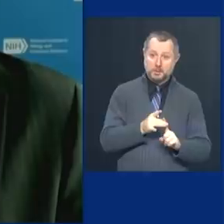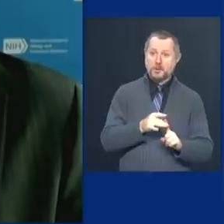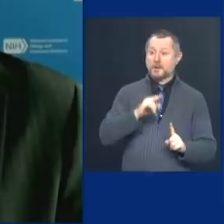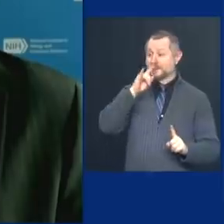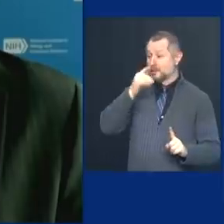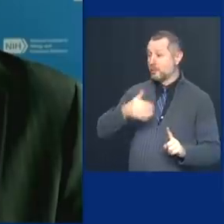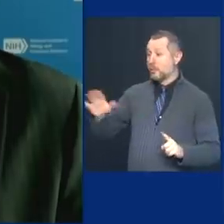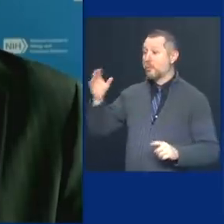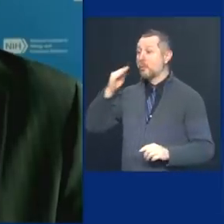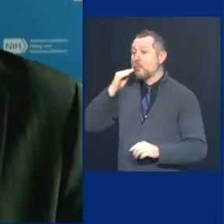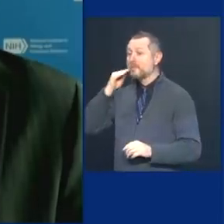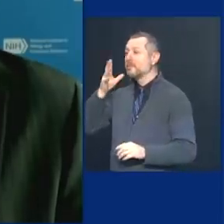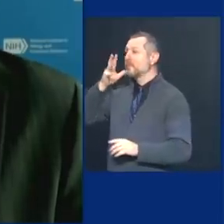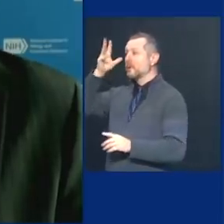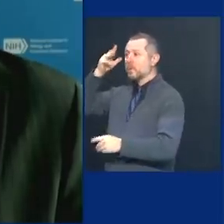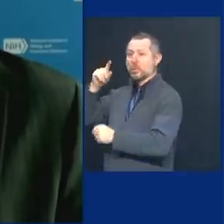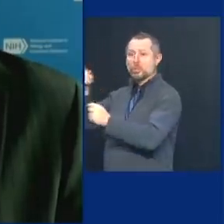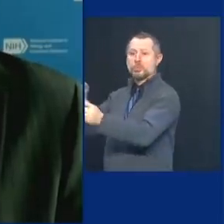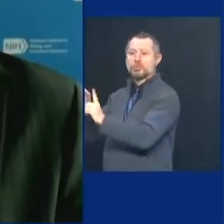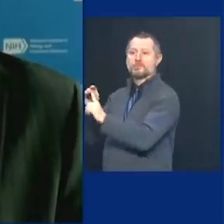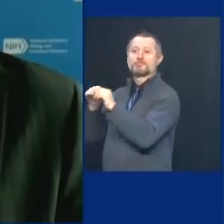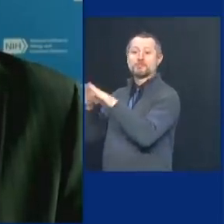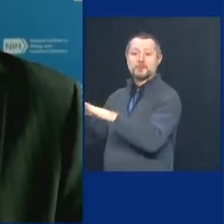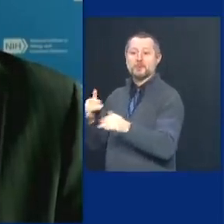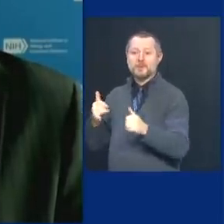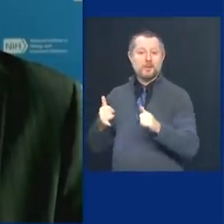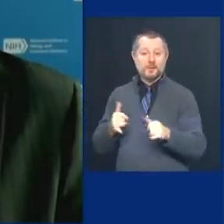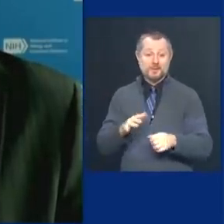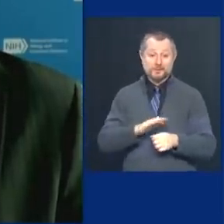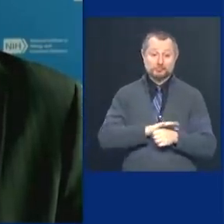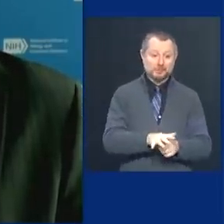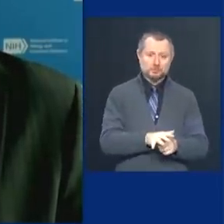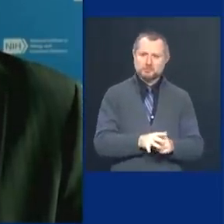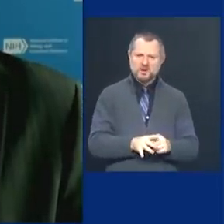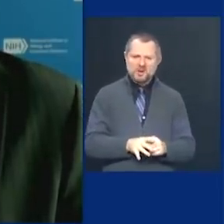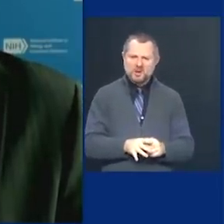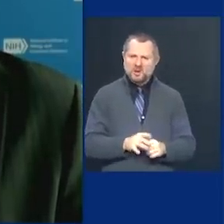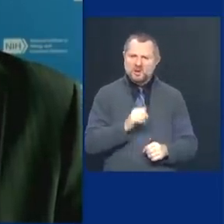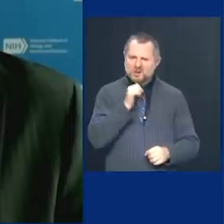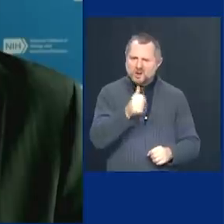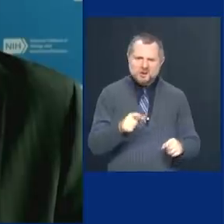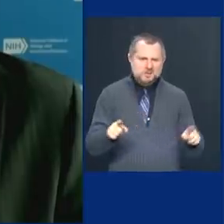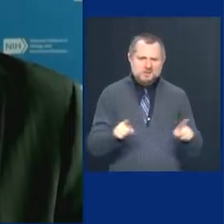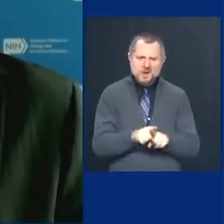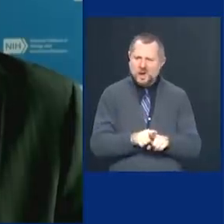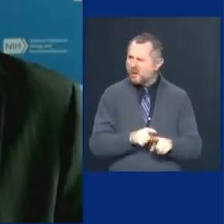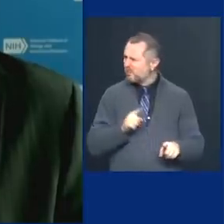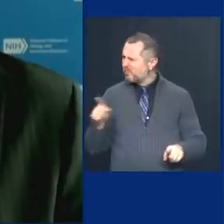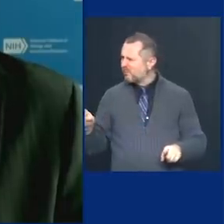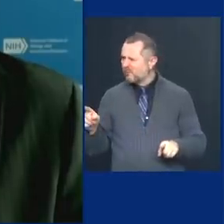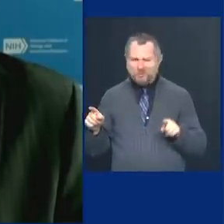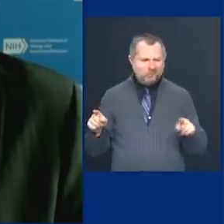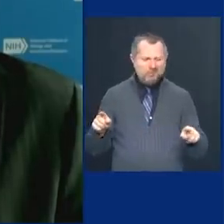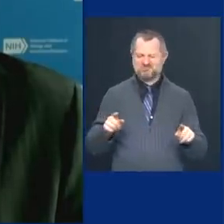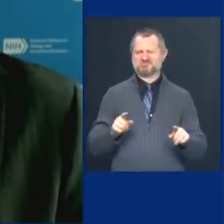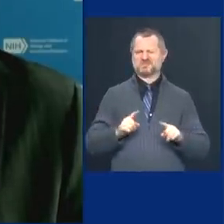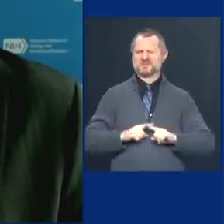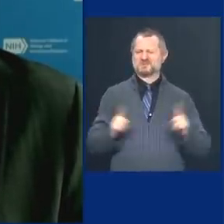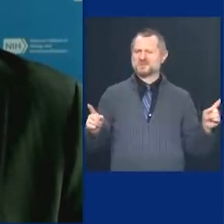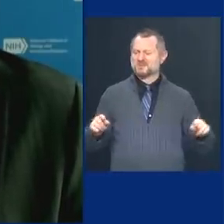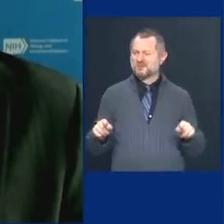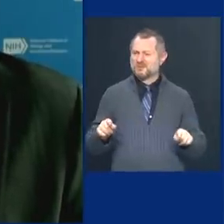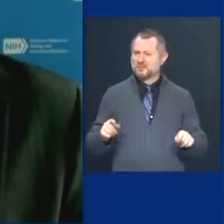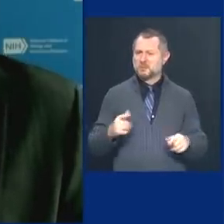parents and their relatives. We're not finding that with this coronavirus. In fact, to our, I think, real